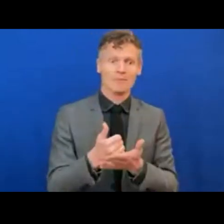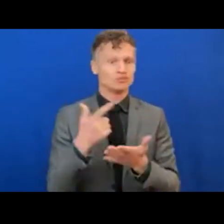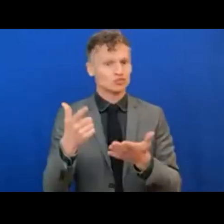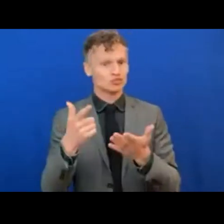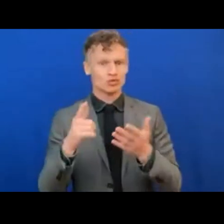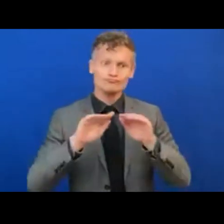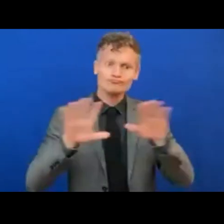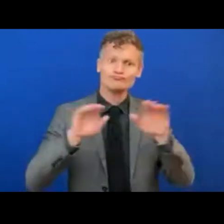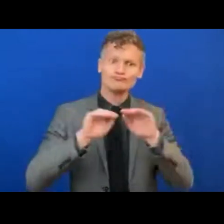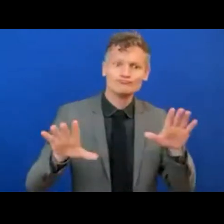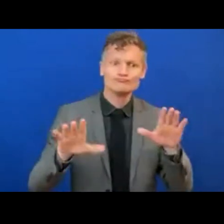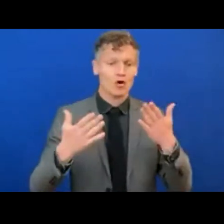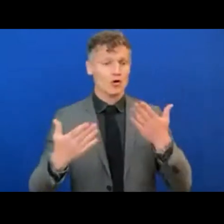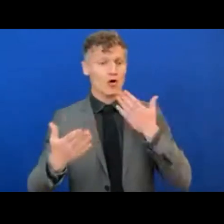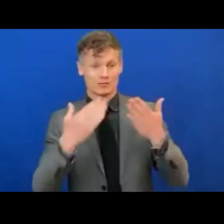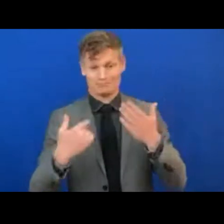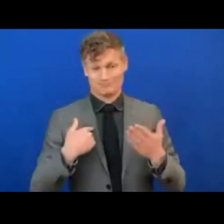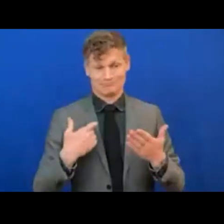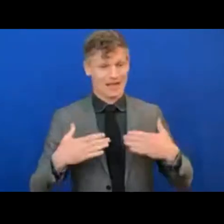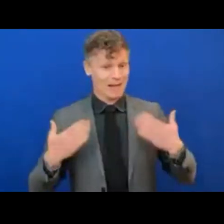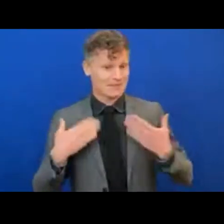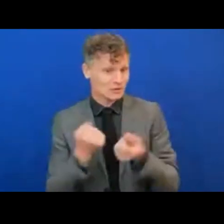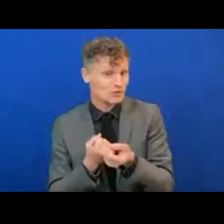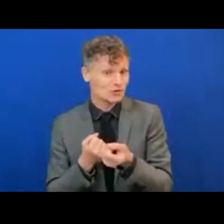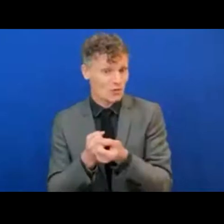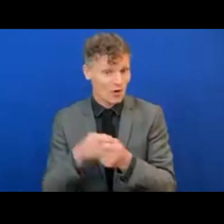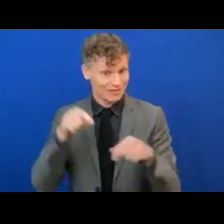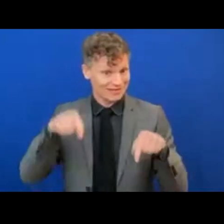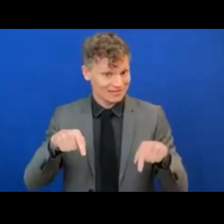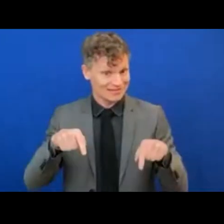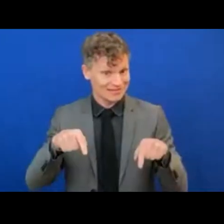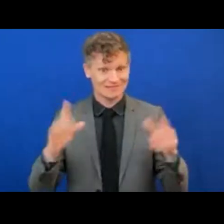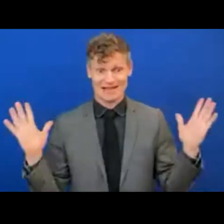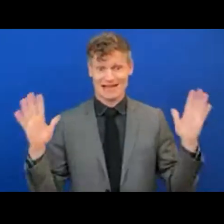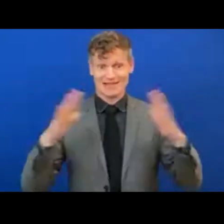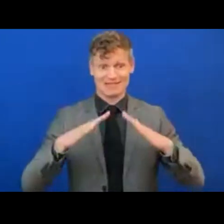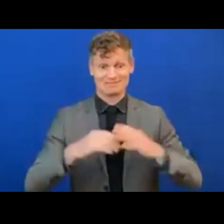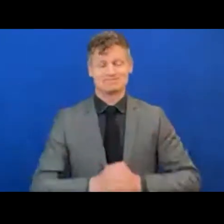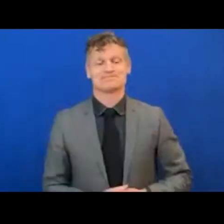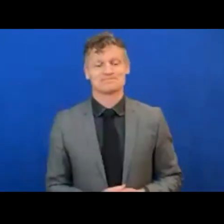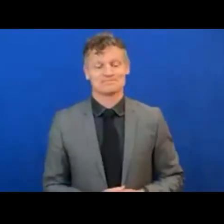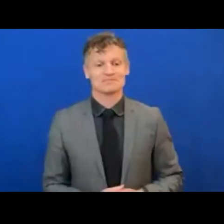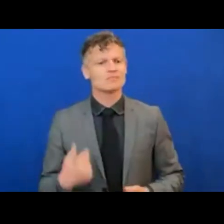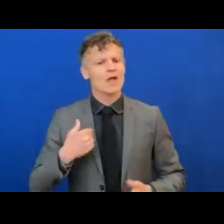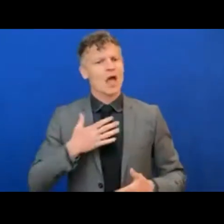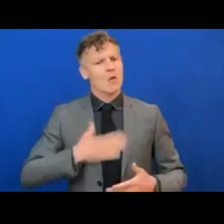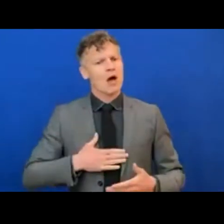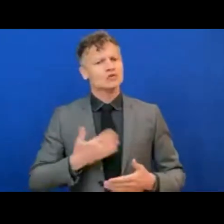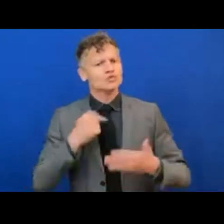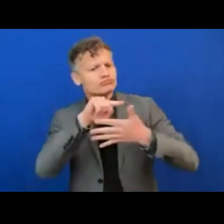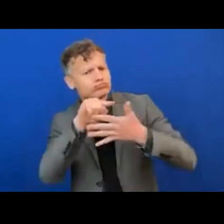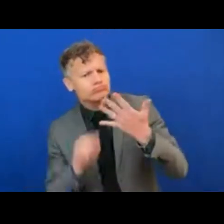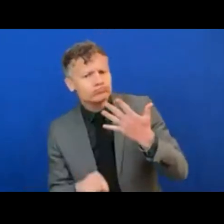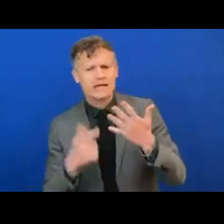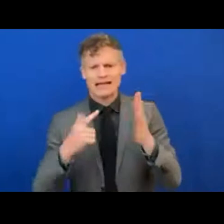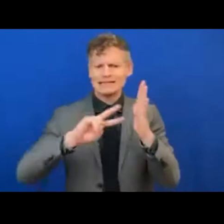on this series of events. So I'd like to tell you a few things about the technical details of today's